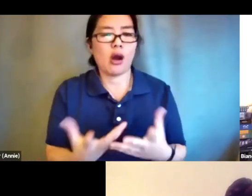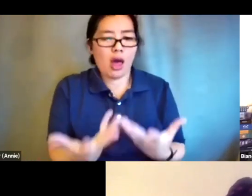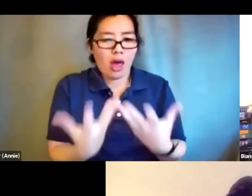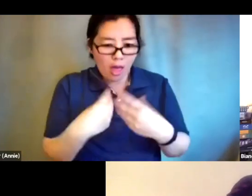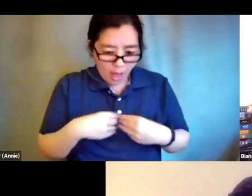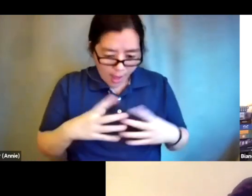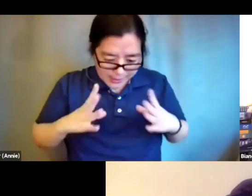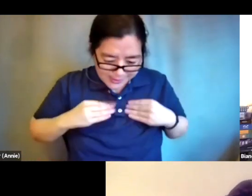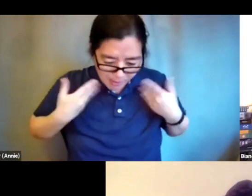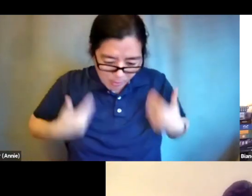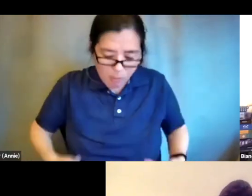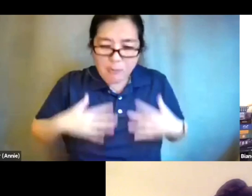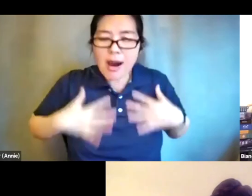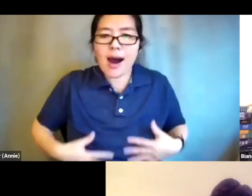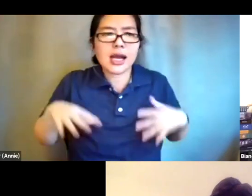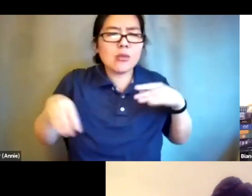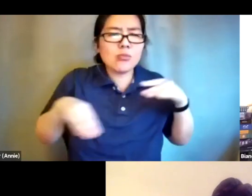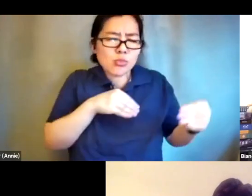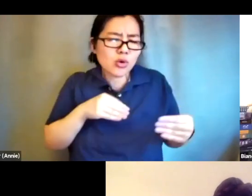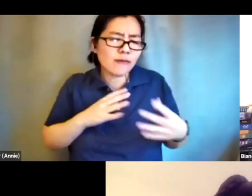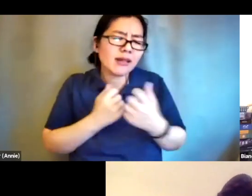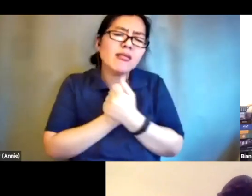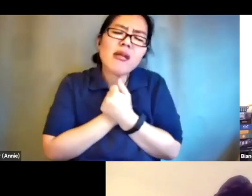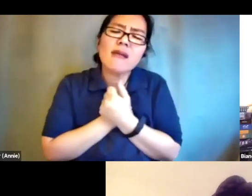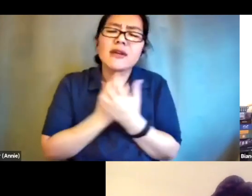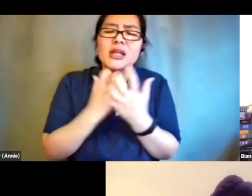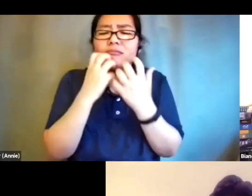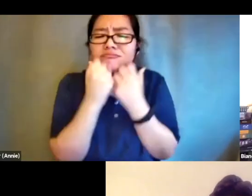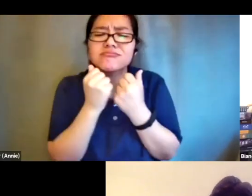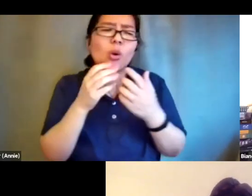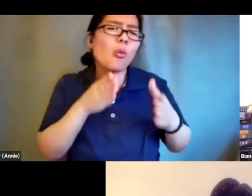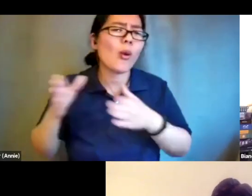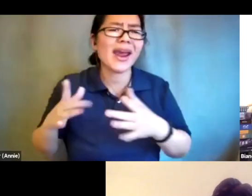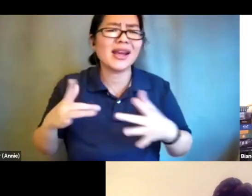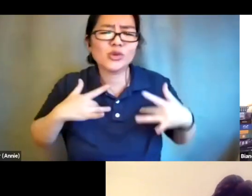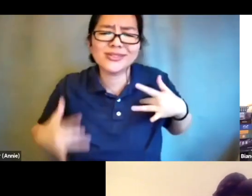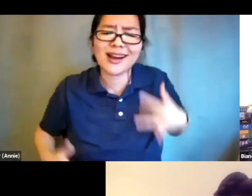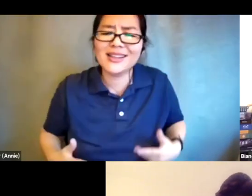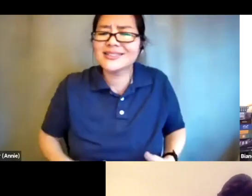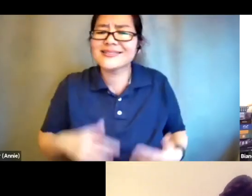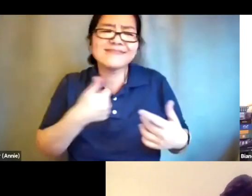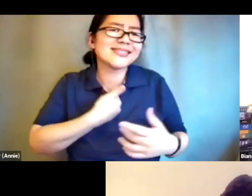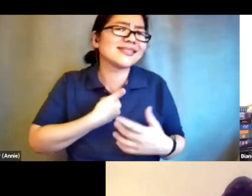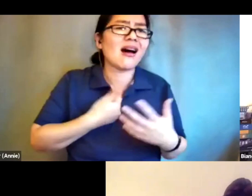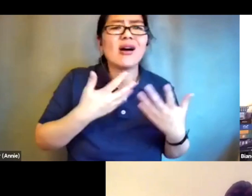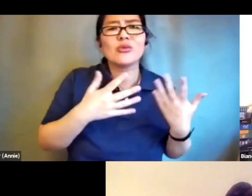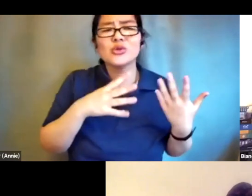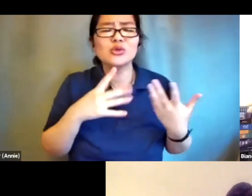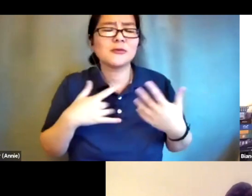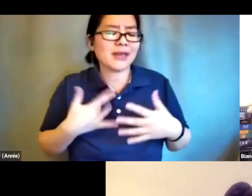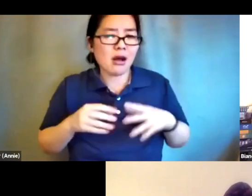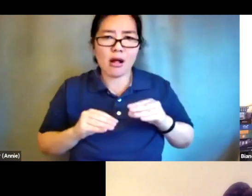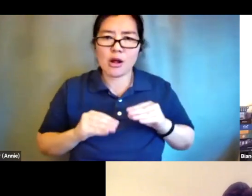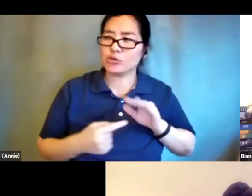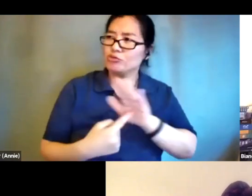in loving ways with themselves and embody and touch themselves and come into their sexuality was everything for me